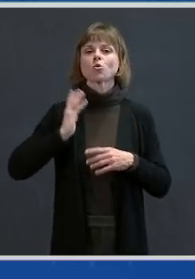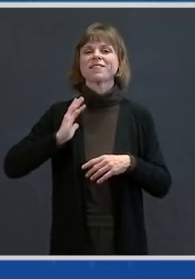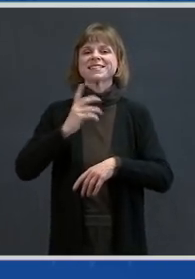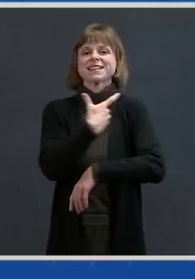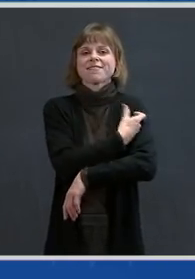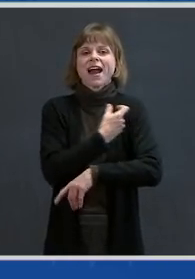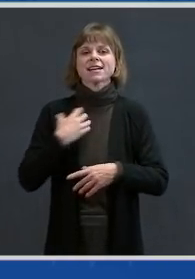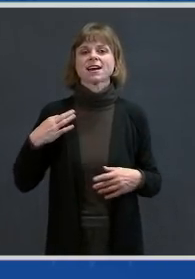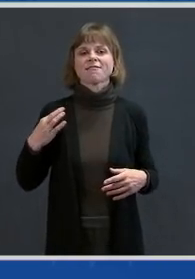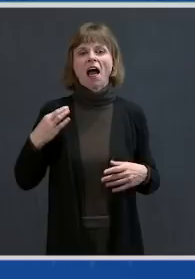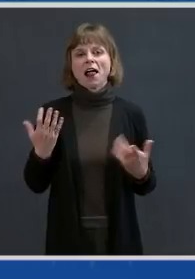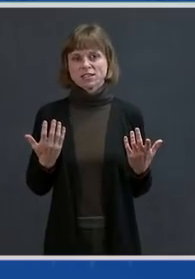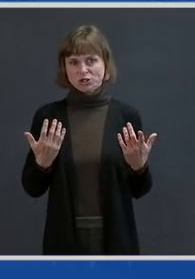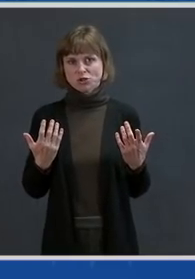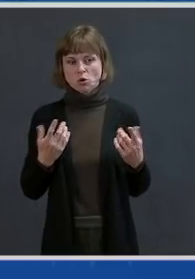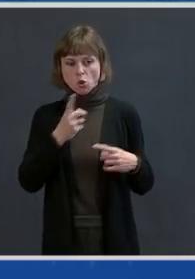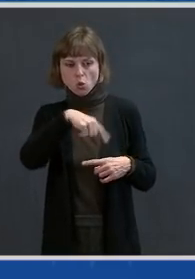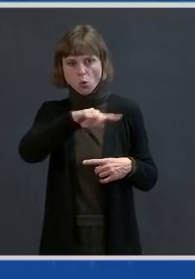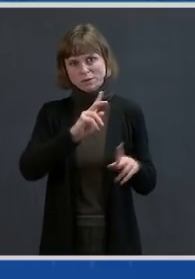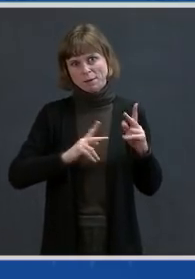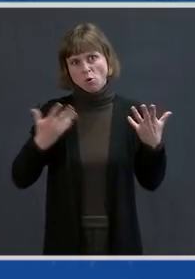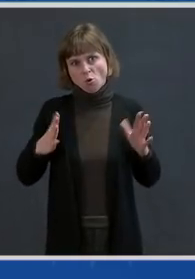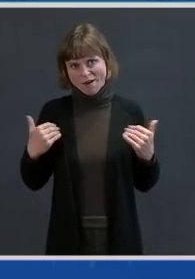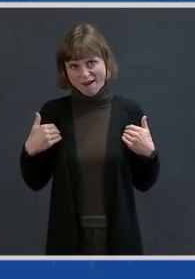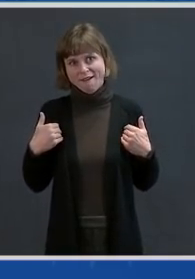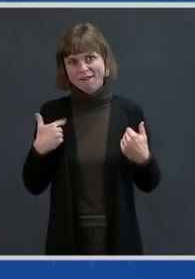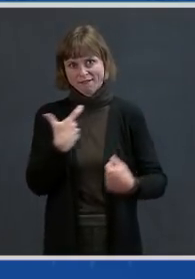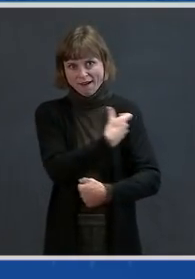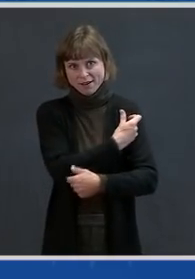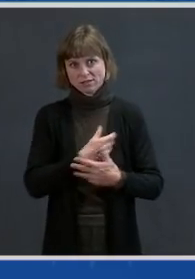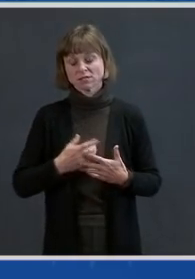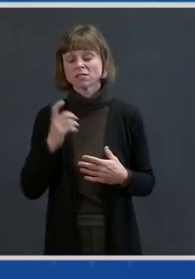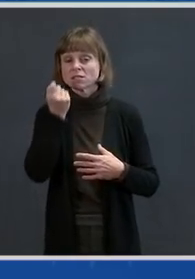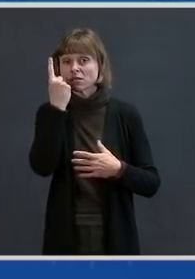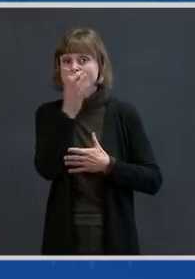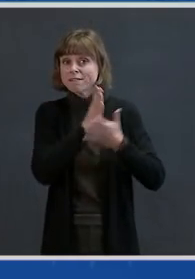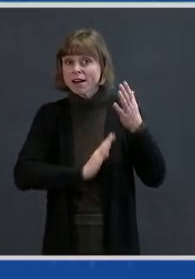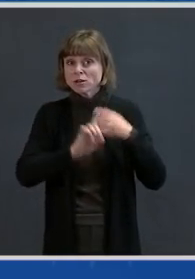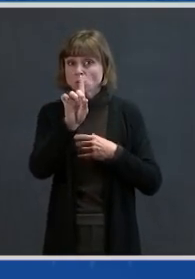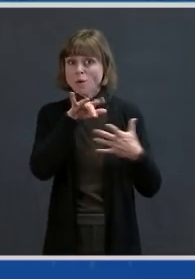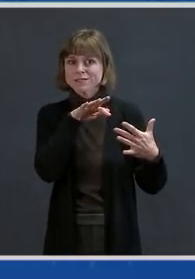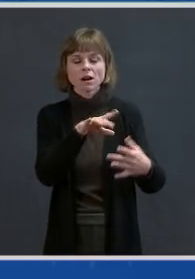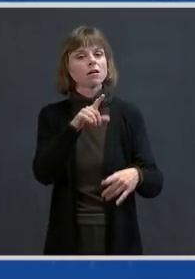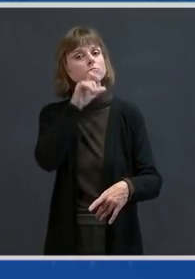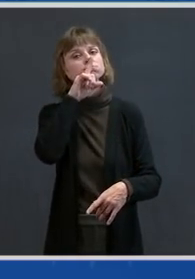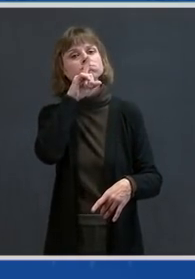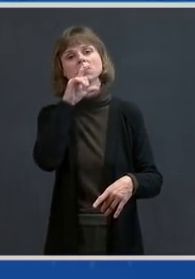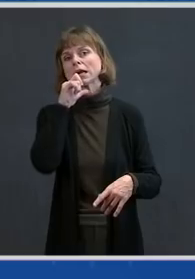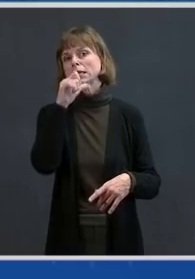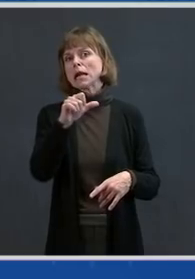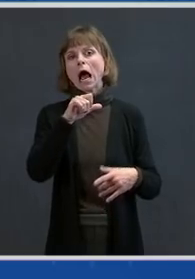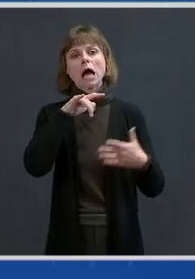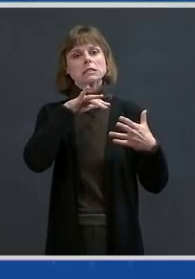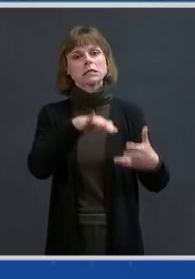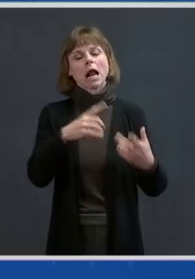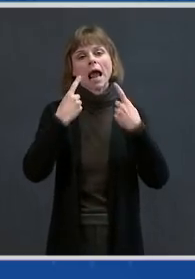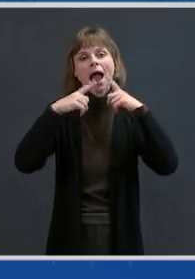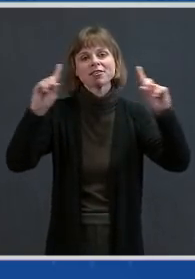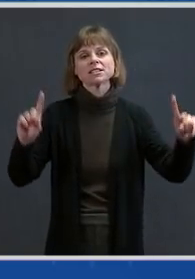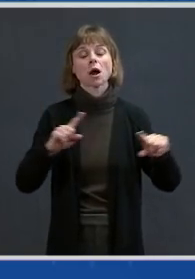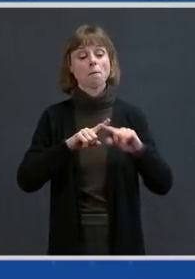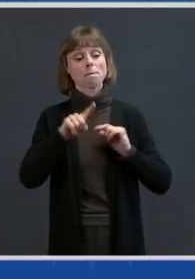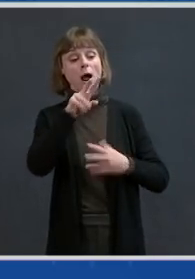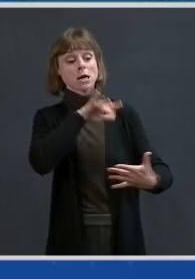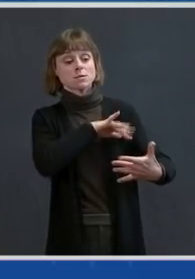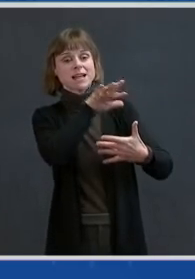at individuals — and again, this is a Phase I study — not looking at efficacy, but looking at safety and